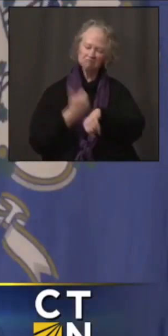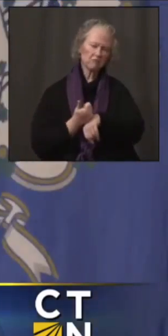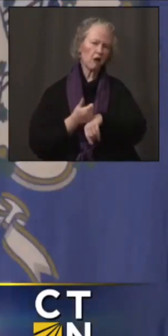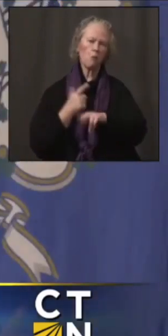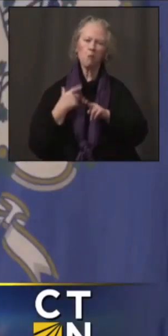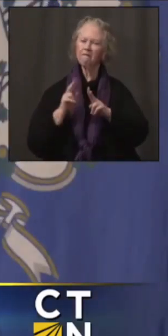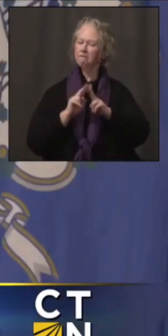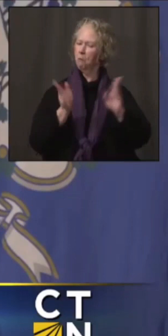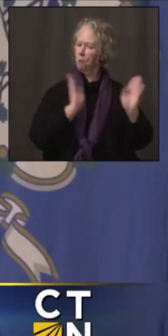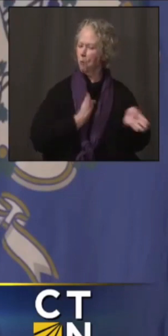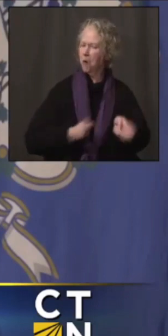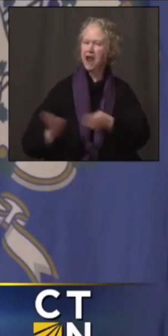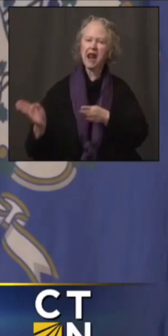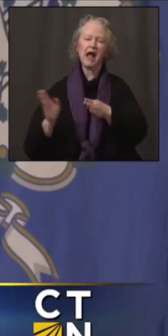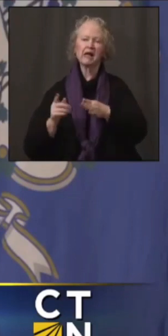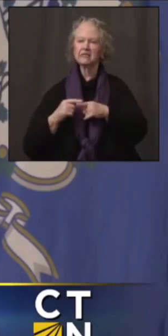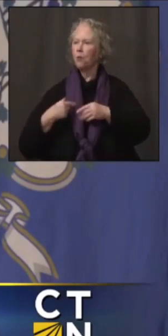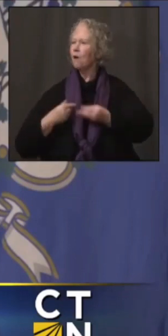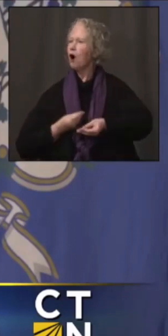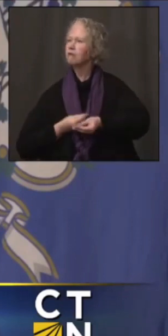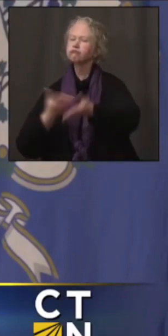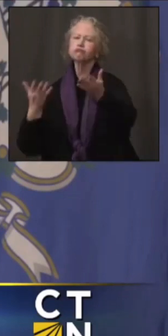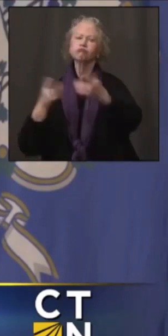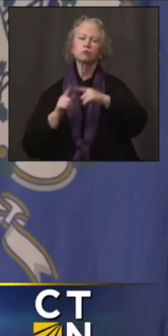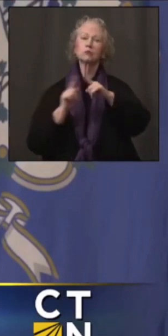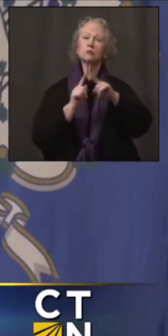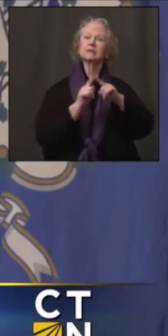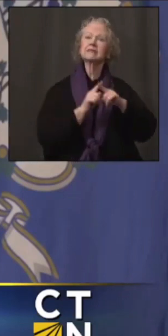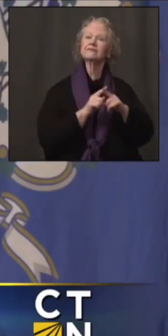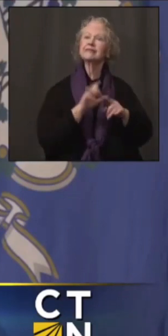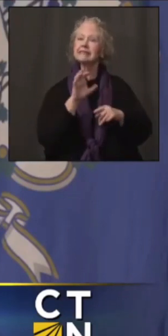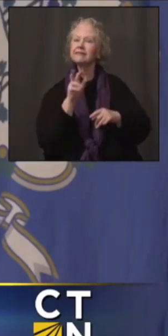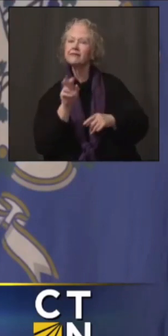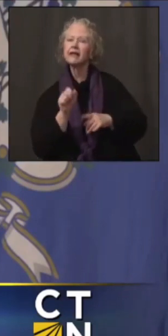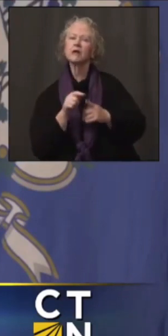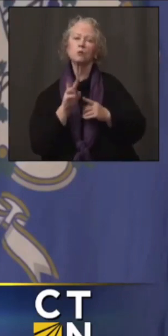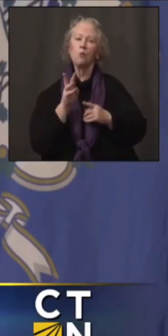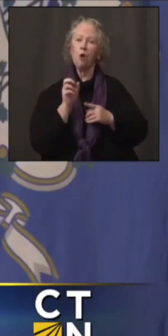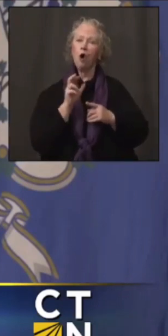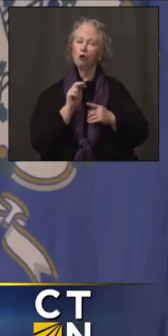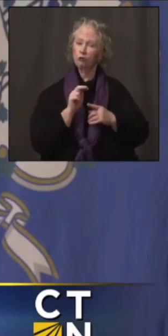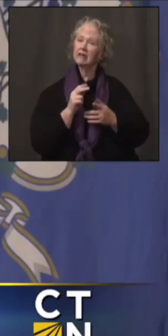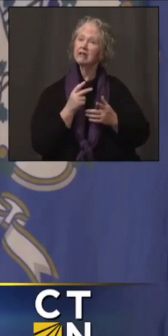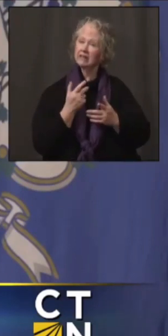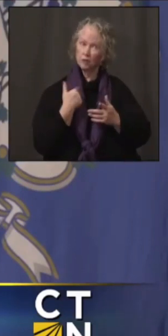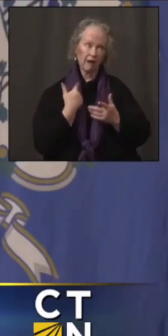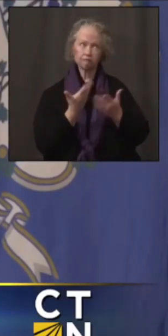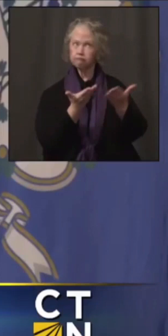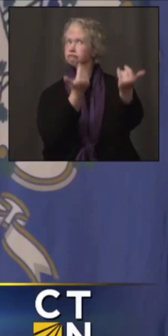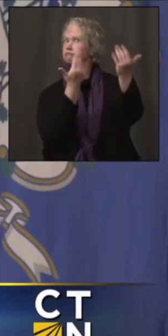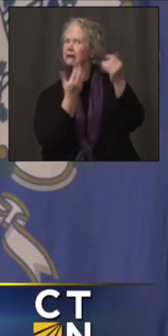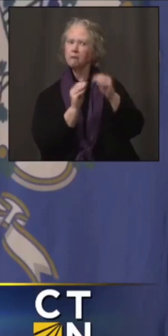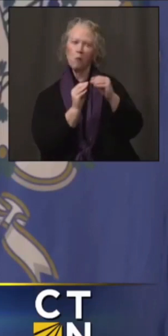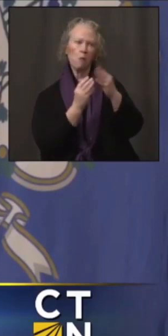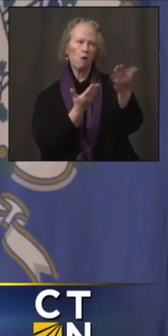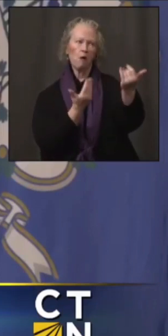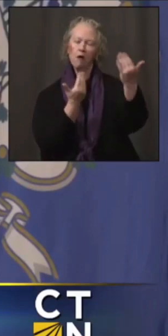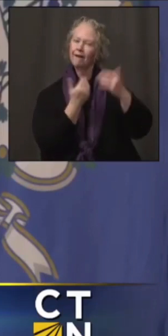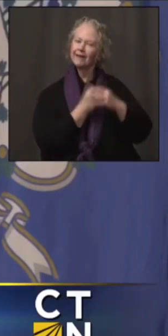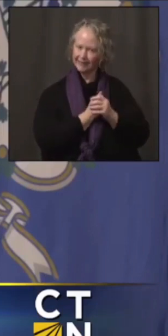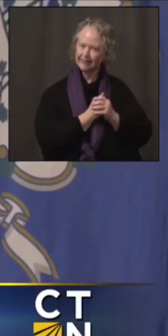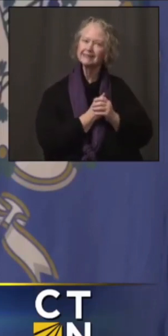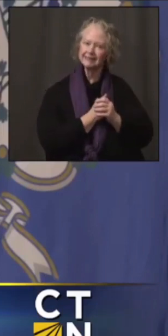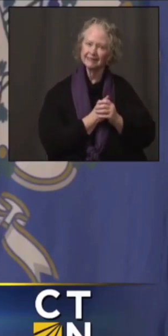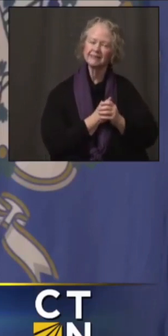We're rolling out to the retail outlets right now. So I'd say, Sue, bring it on. Don't hold back.